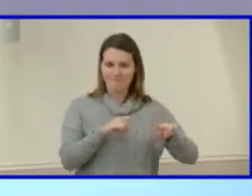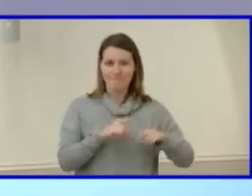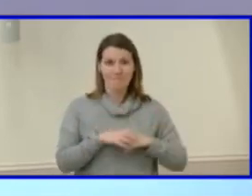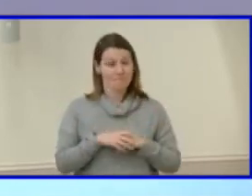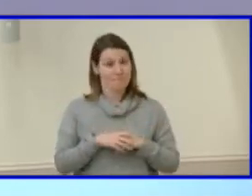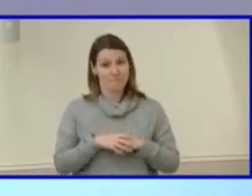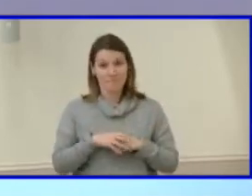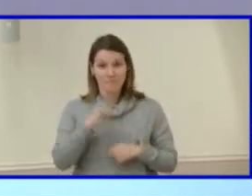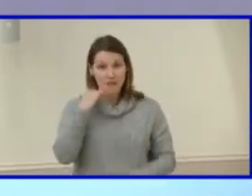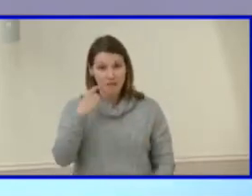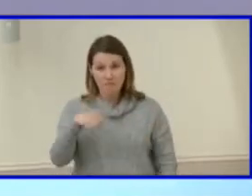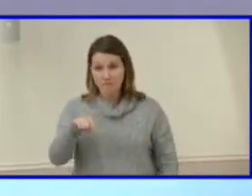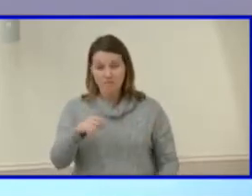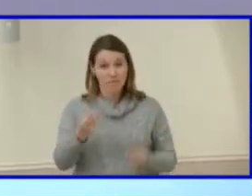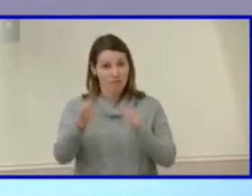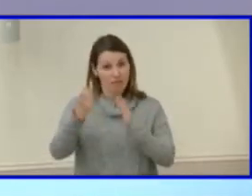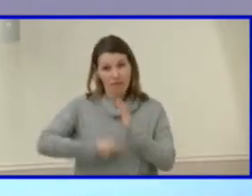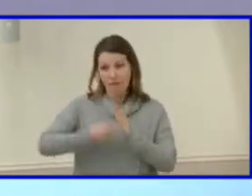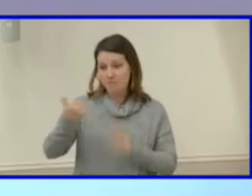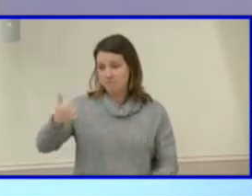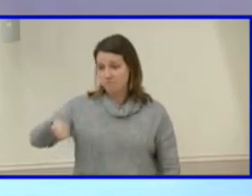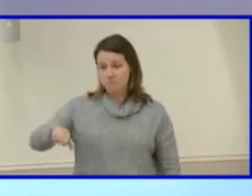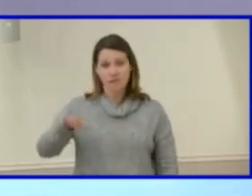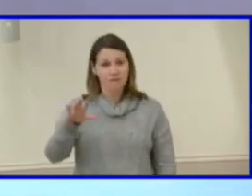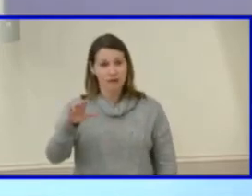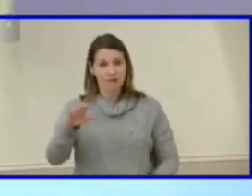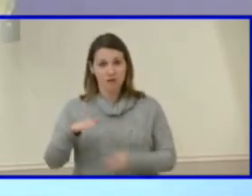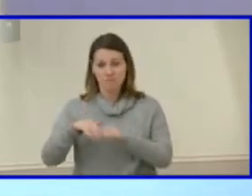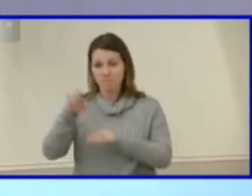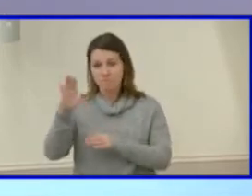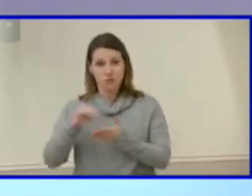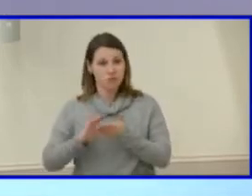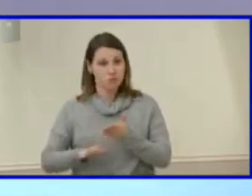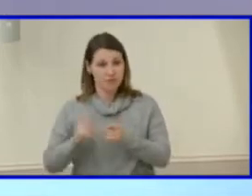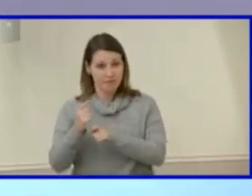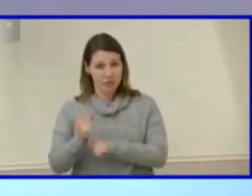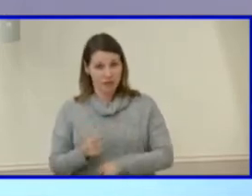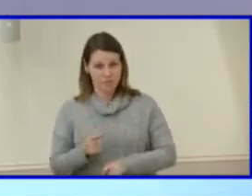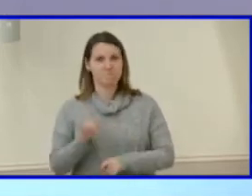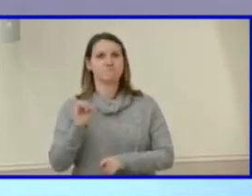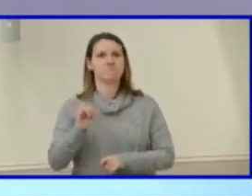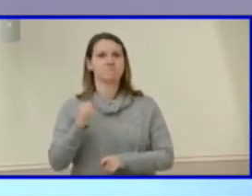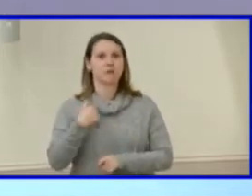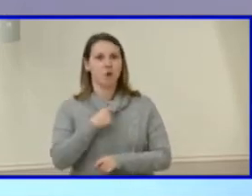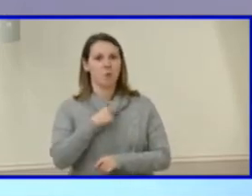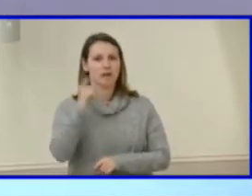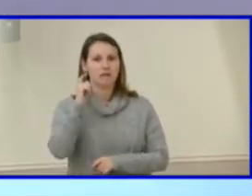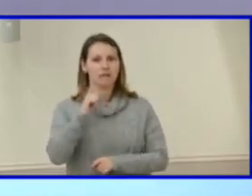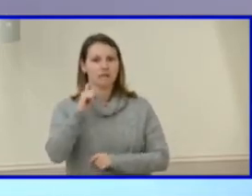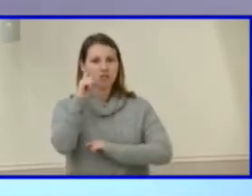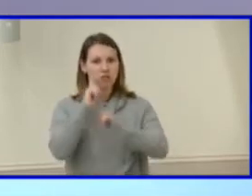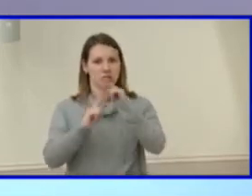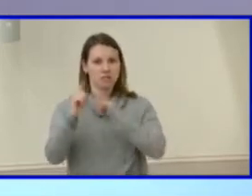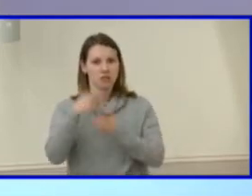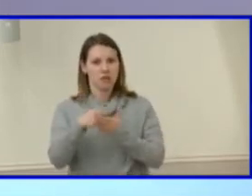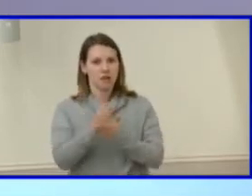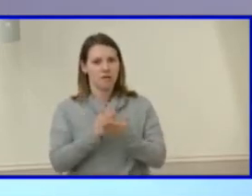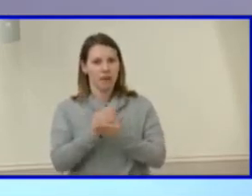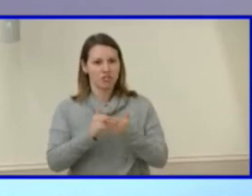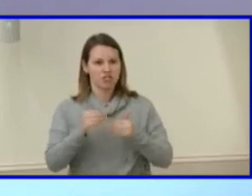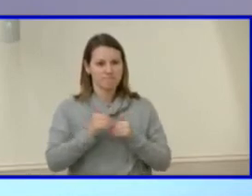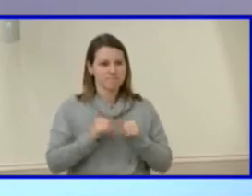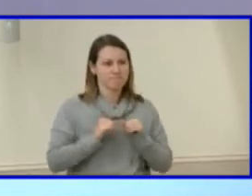500 or more students a year, I think we need to look at that as a budget, as we go forward,